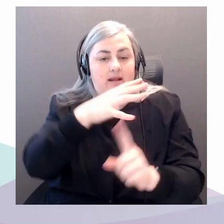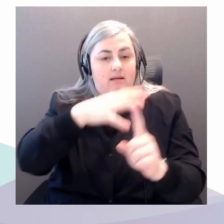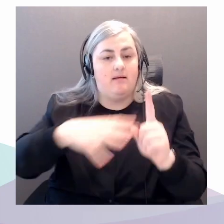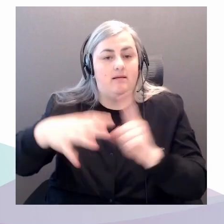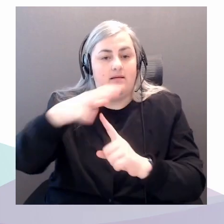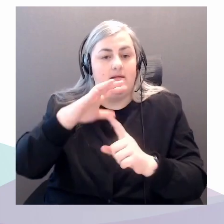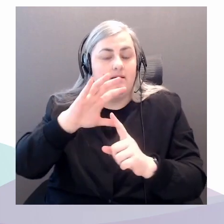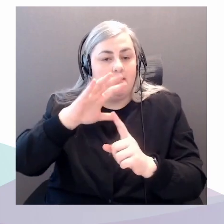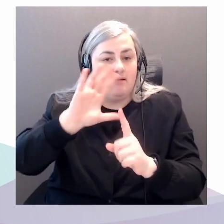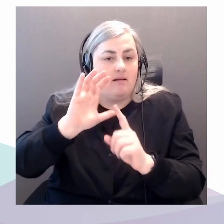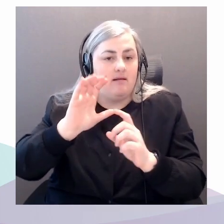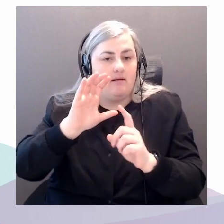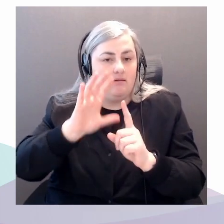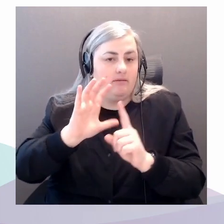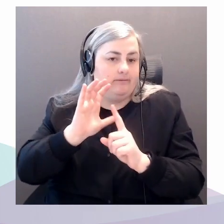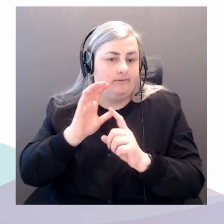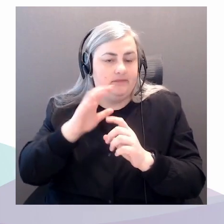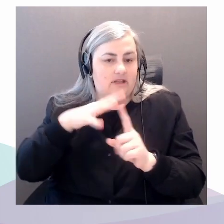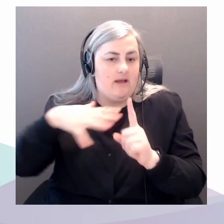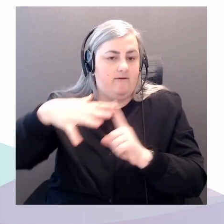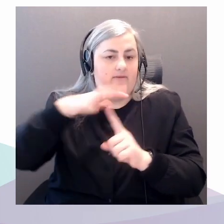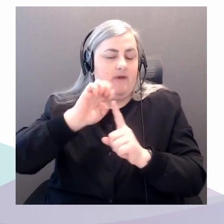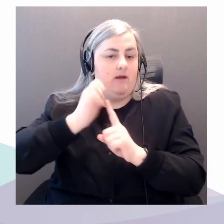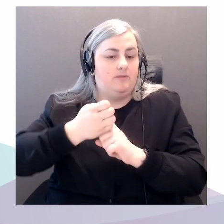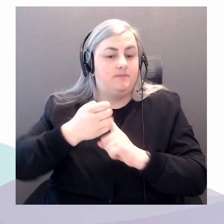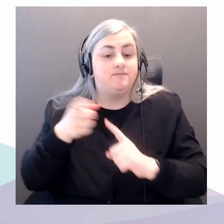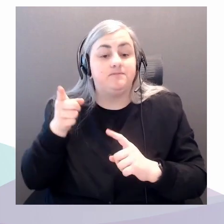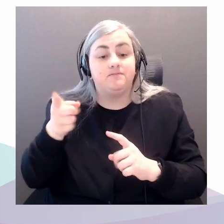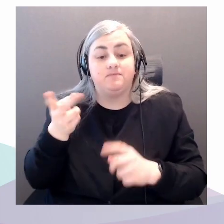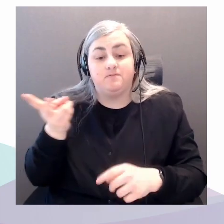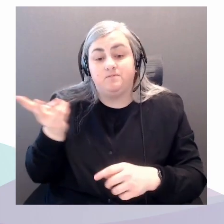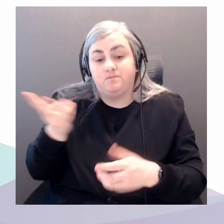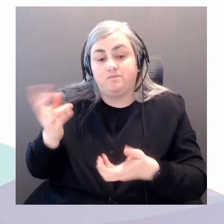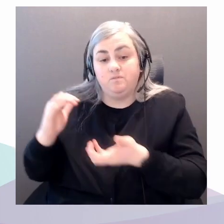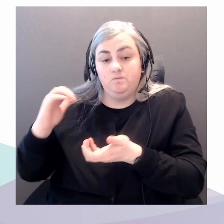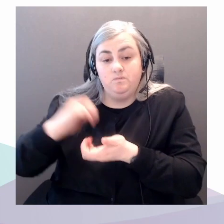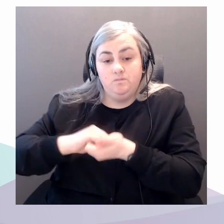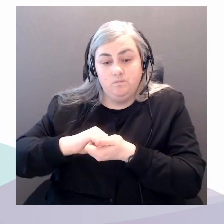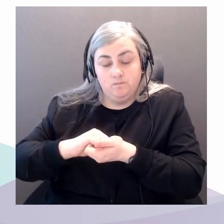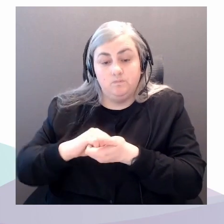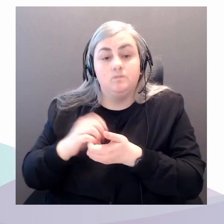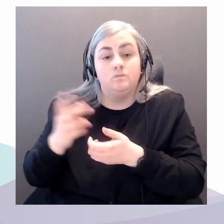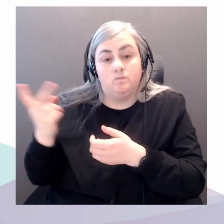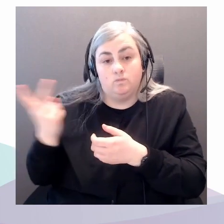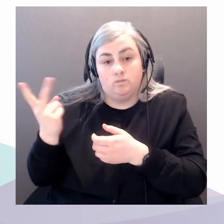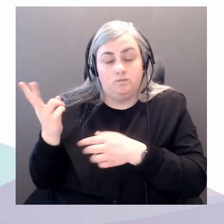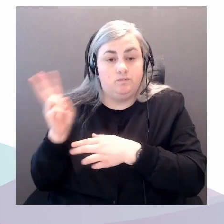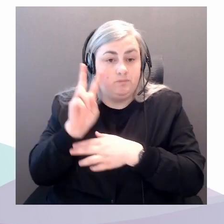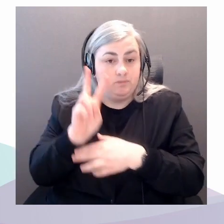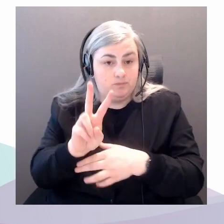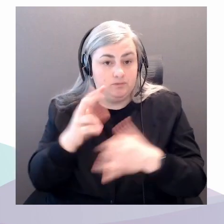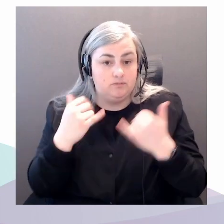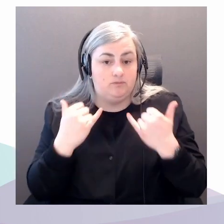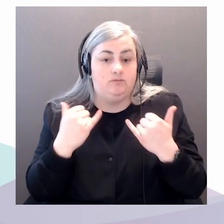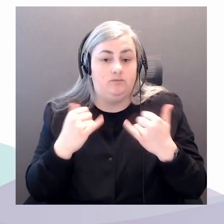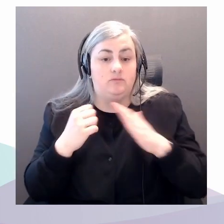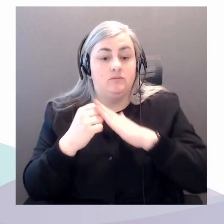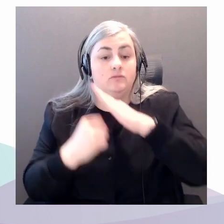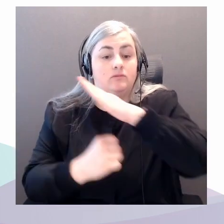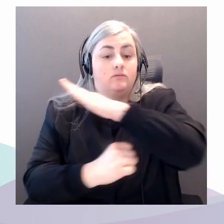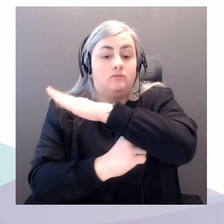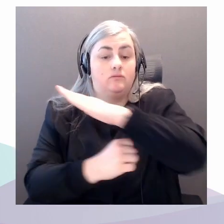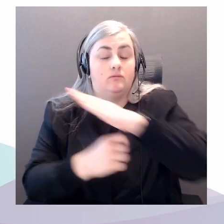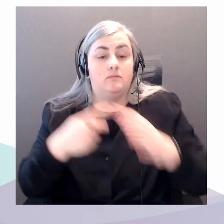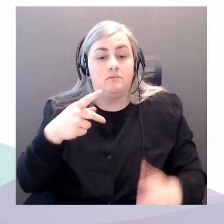Dr. Wilson, together, Dr. Zeeman and Dr. Wilson founded Petrocultures, an international